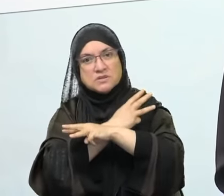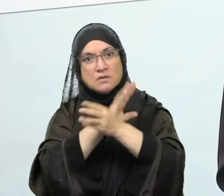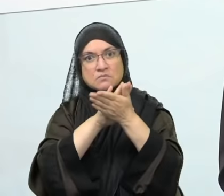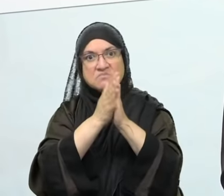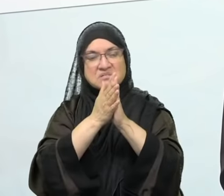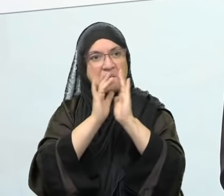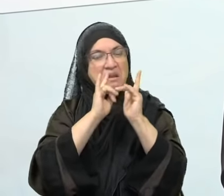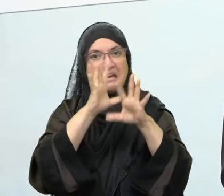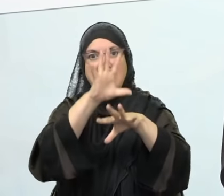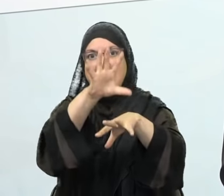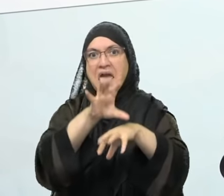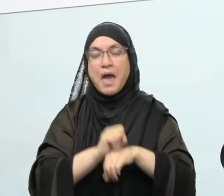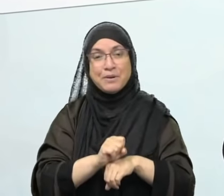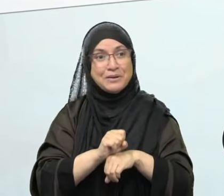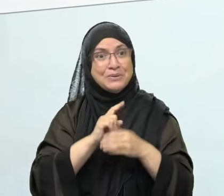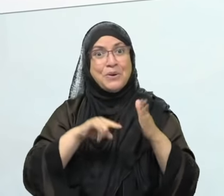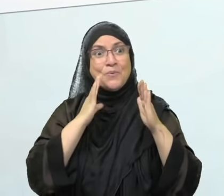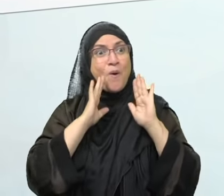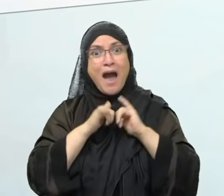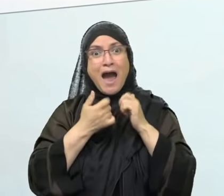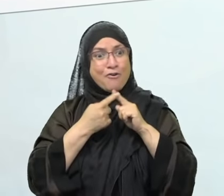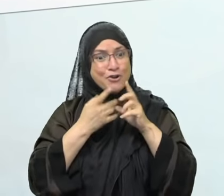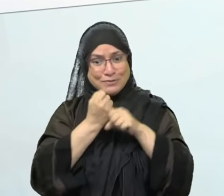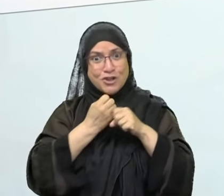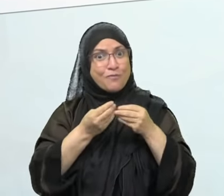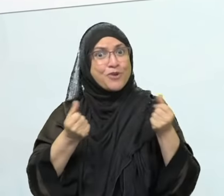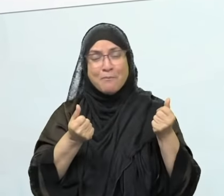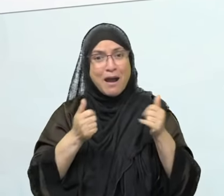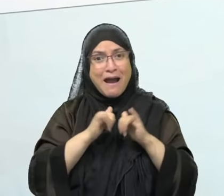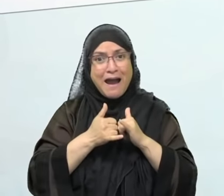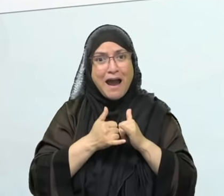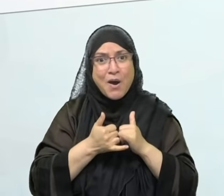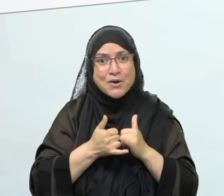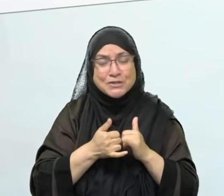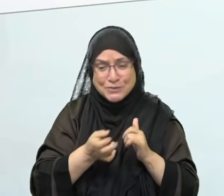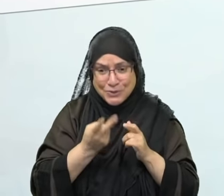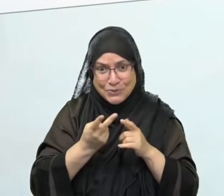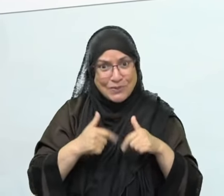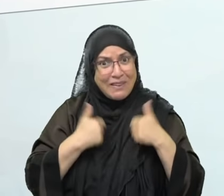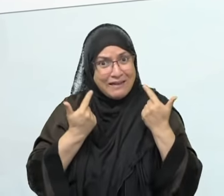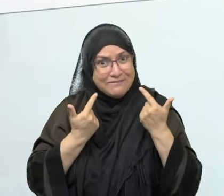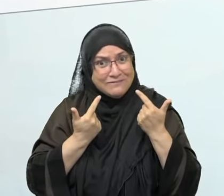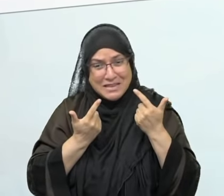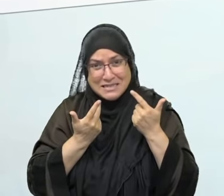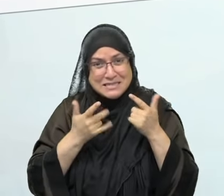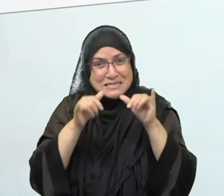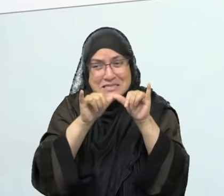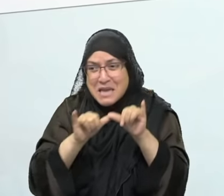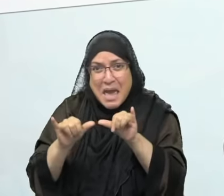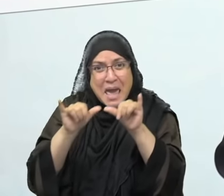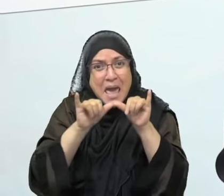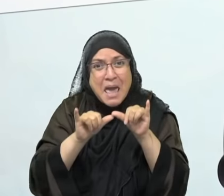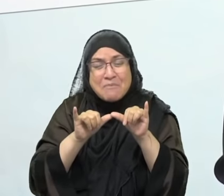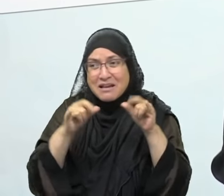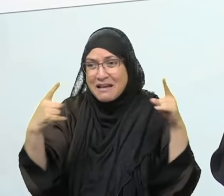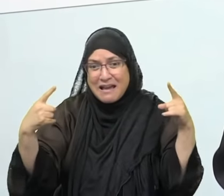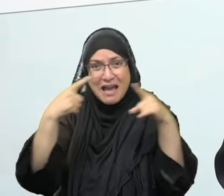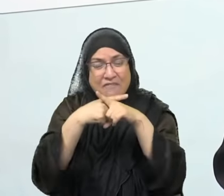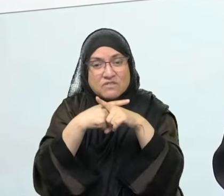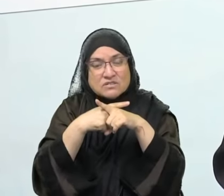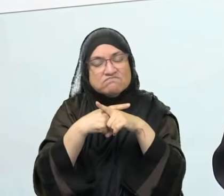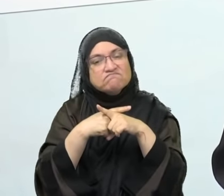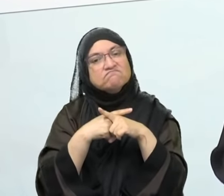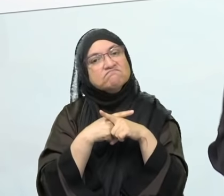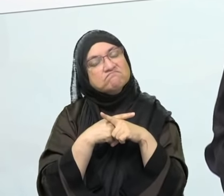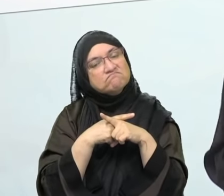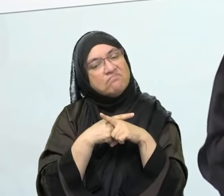a life of hypocrisy, to a life of double standards. By the way, this is one of the most dangerous things that could happen to a believer, to a person, psychologically.